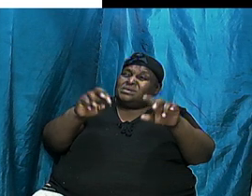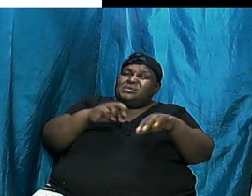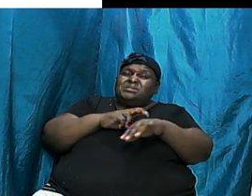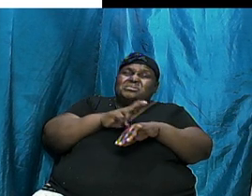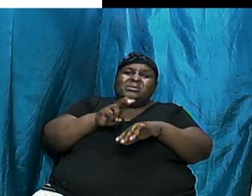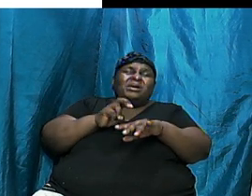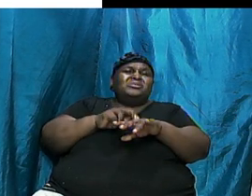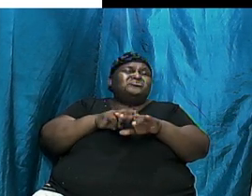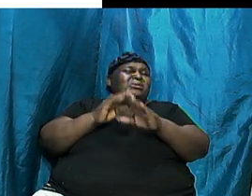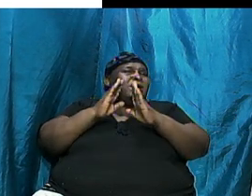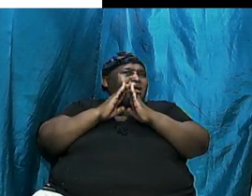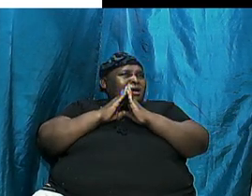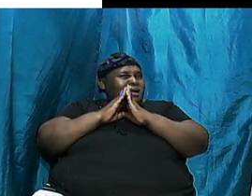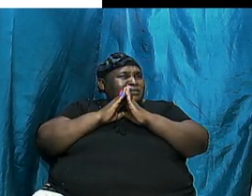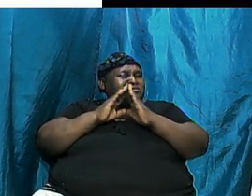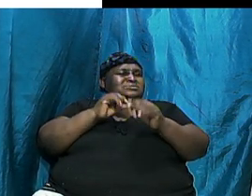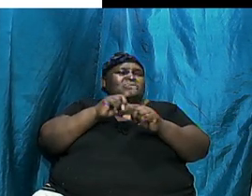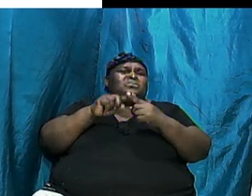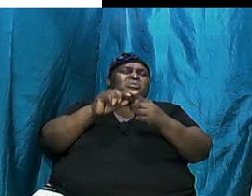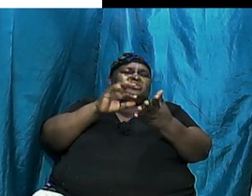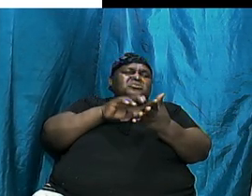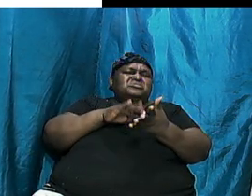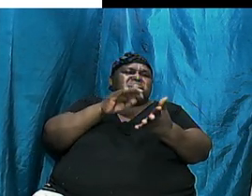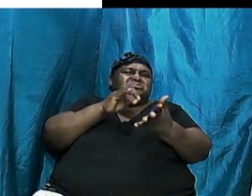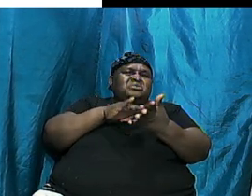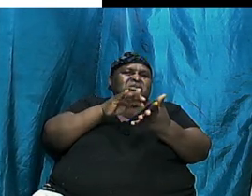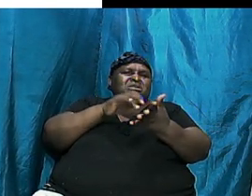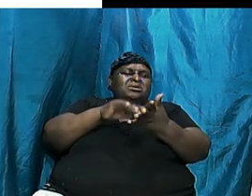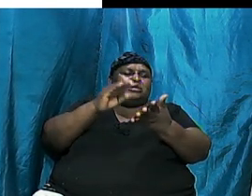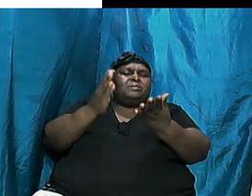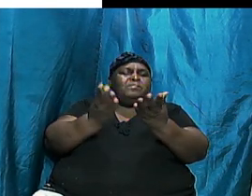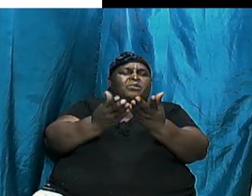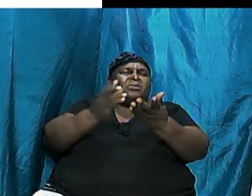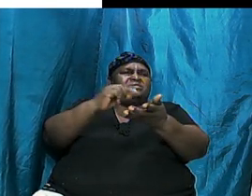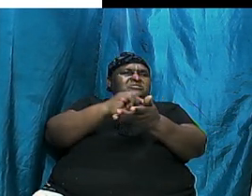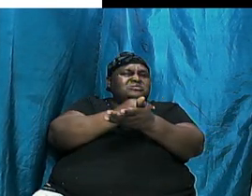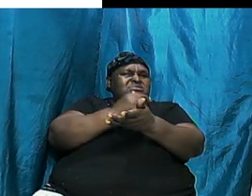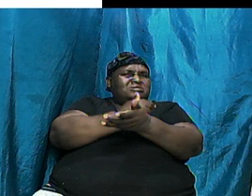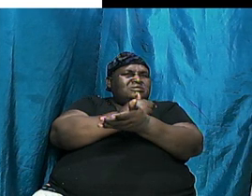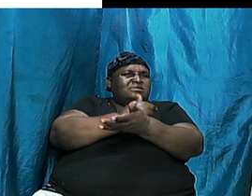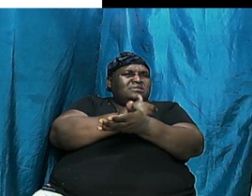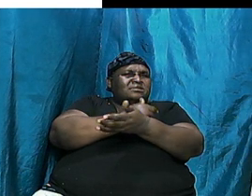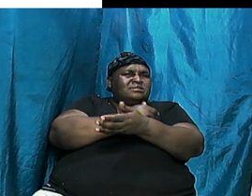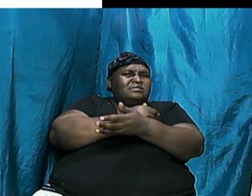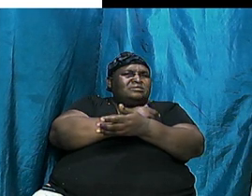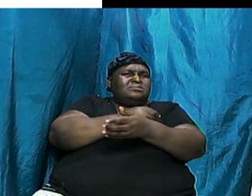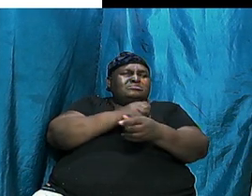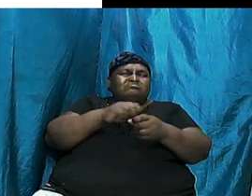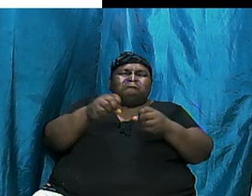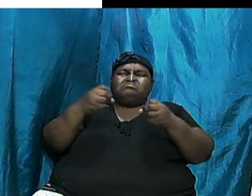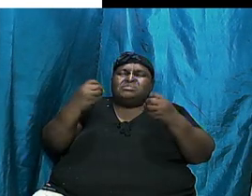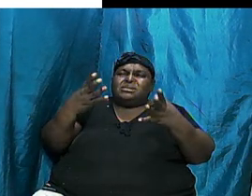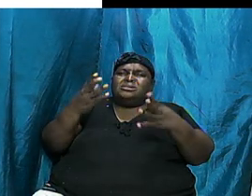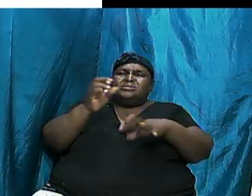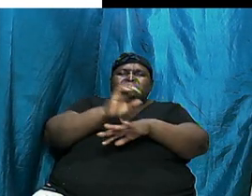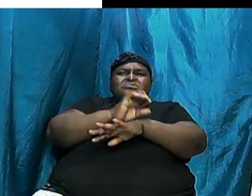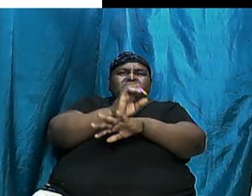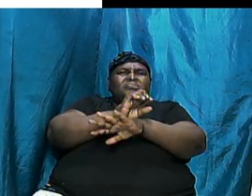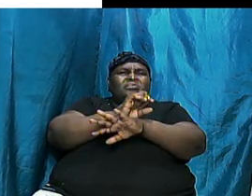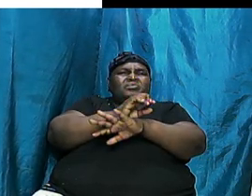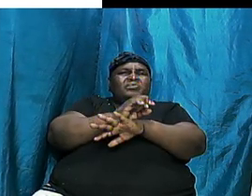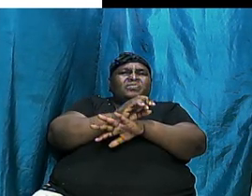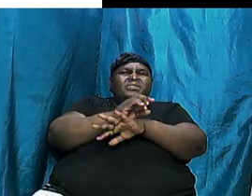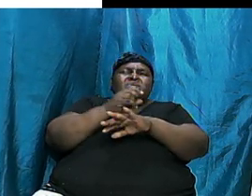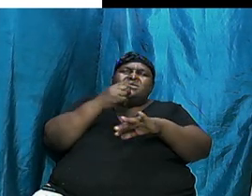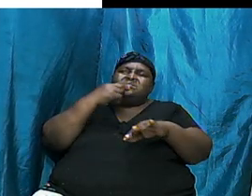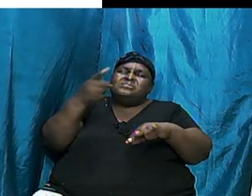when studying the book. There are questions that so many have, both within church and out of church. We made mention of